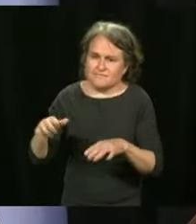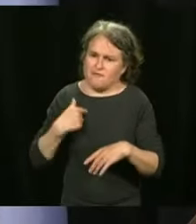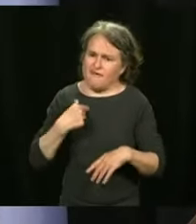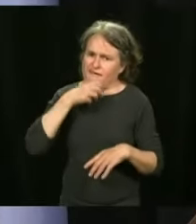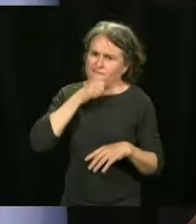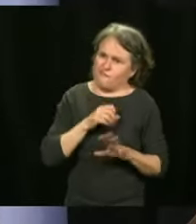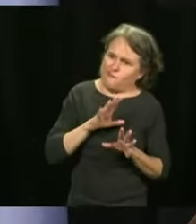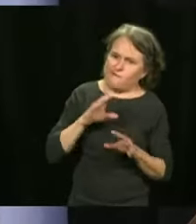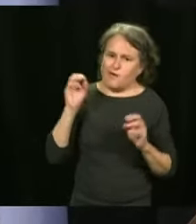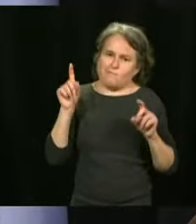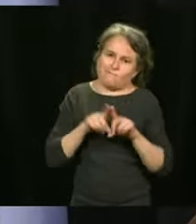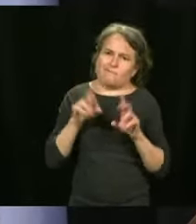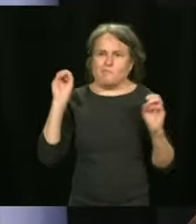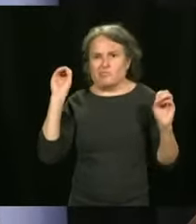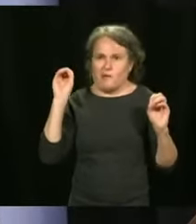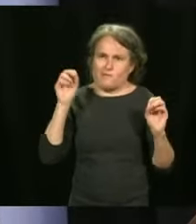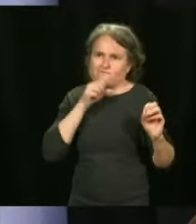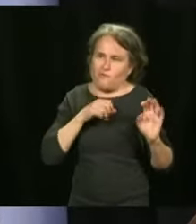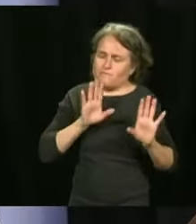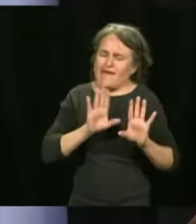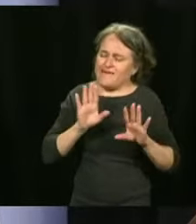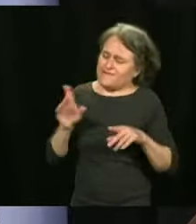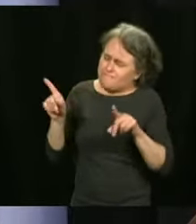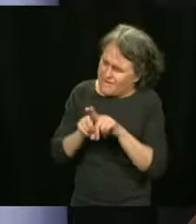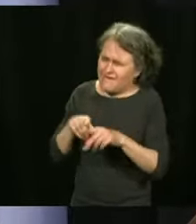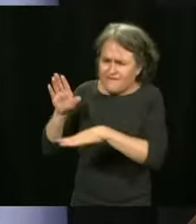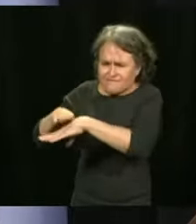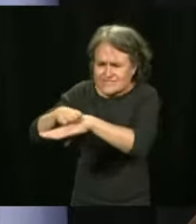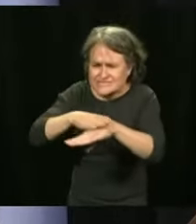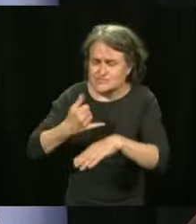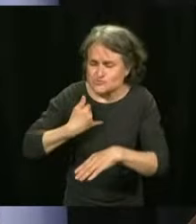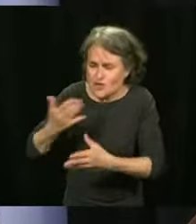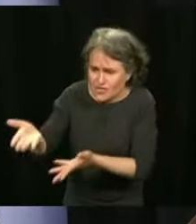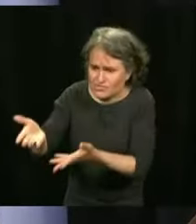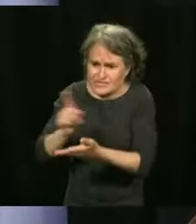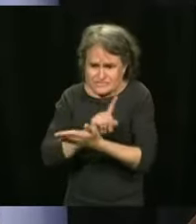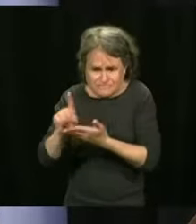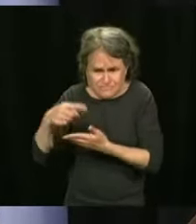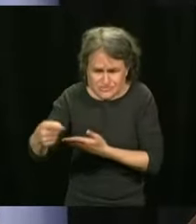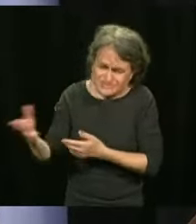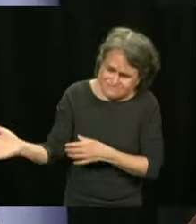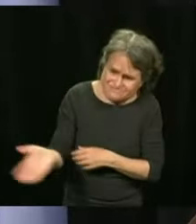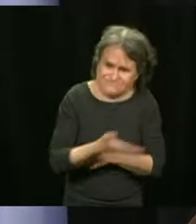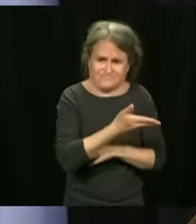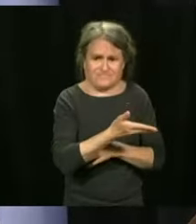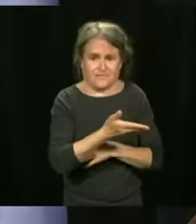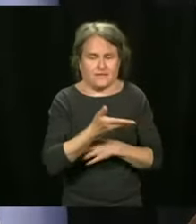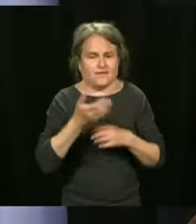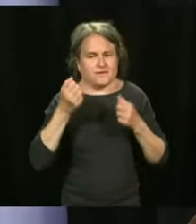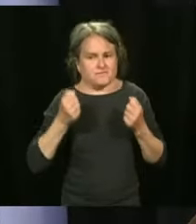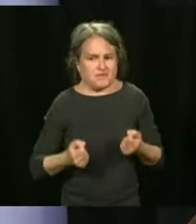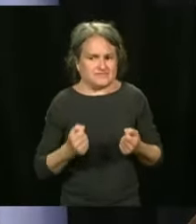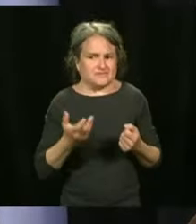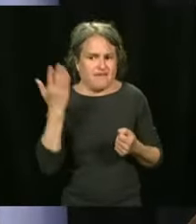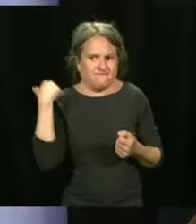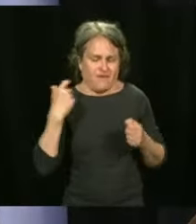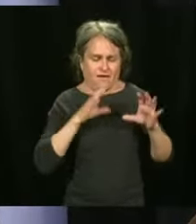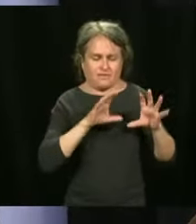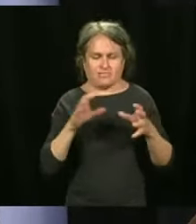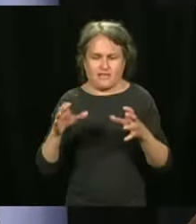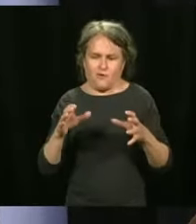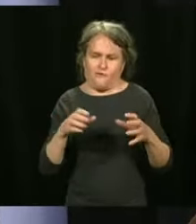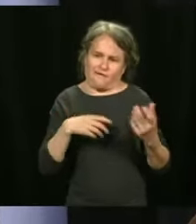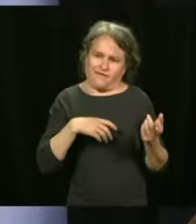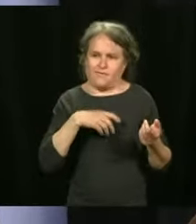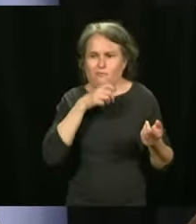adults to really make a difference next week. Because perhaps they have an opportunity to beat the